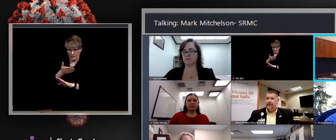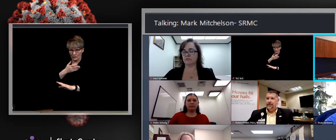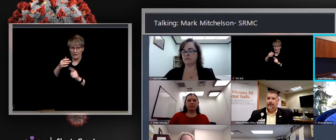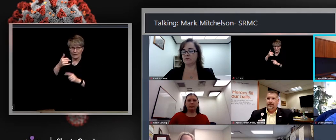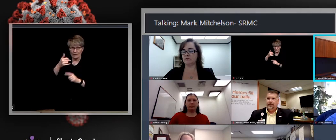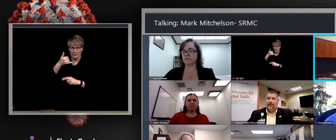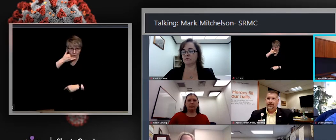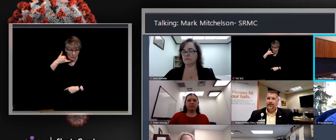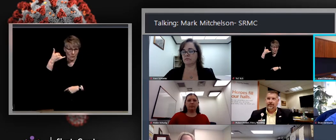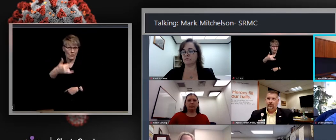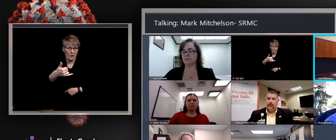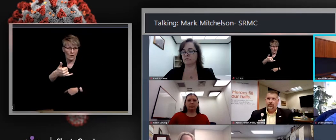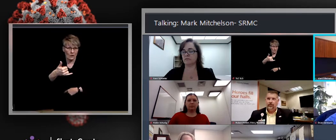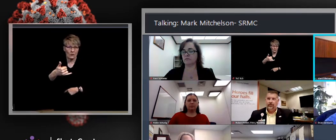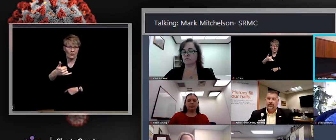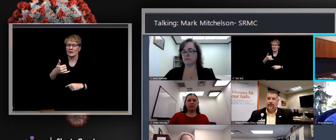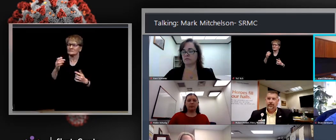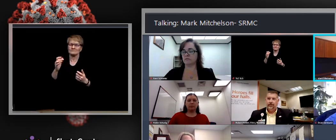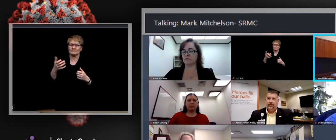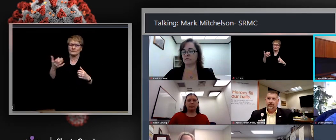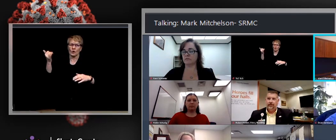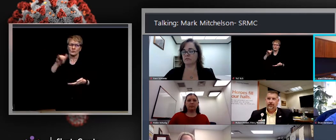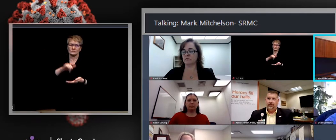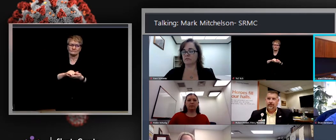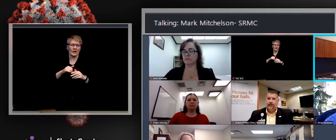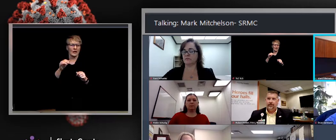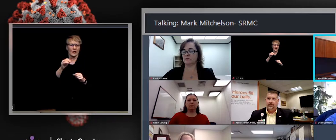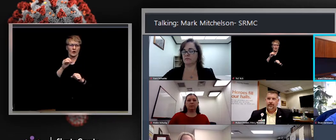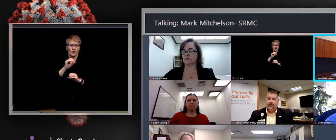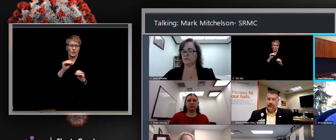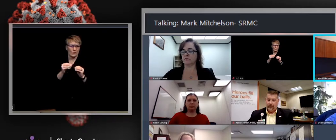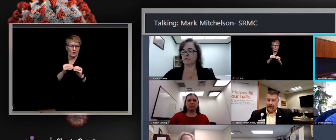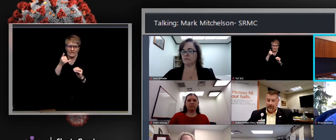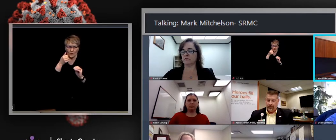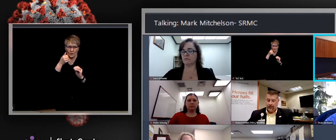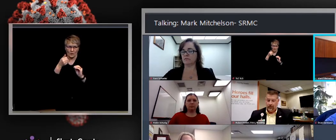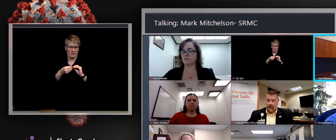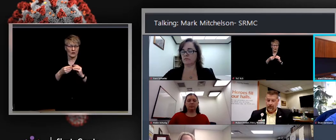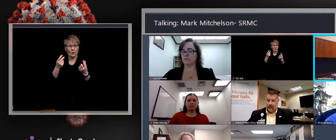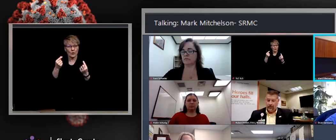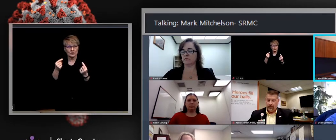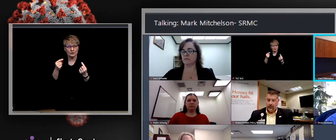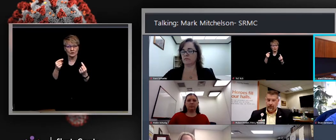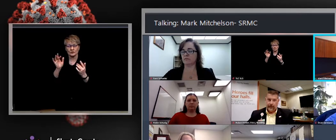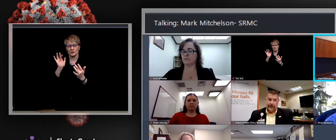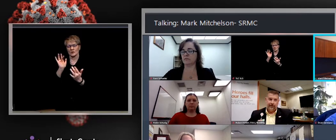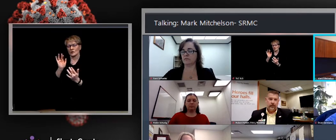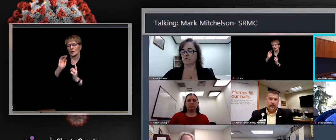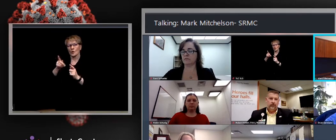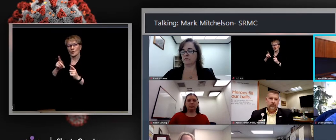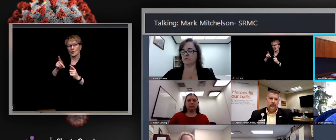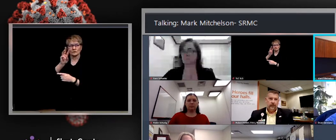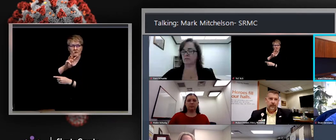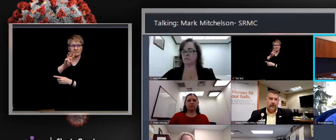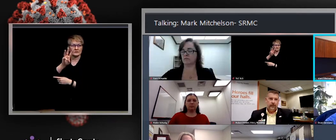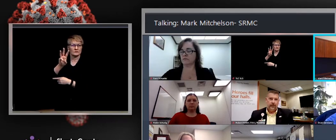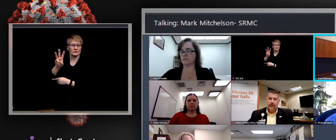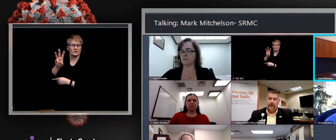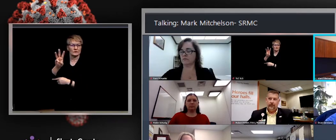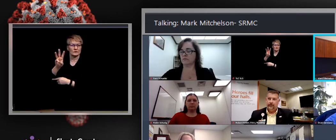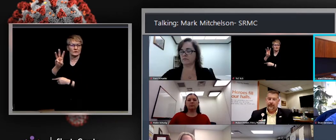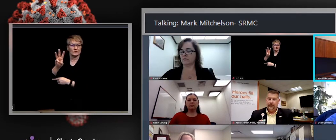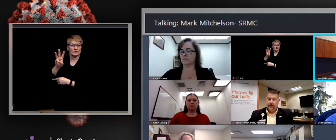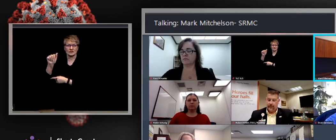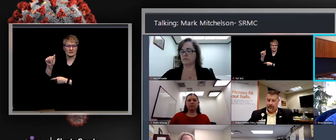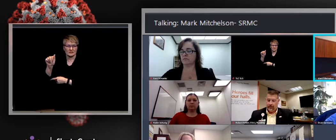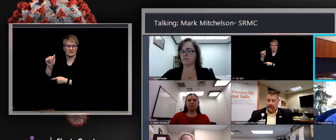And we're directing everybody to ShastaRegional.com. And on the homepage, there's a gold banner at the very top, says vaccine clinic.